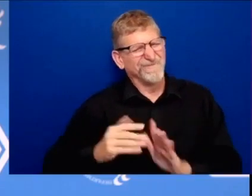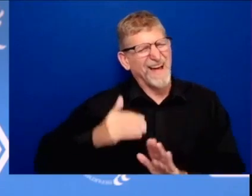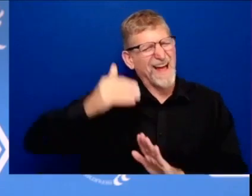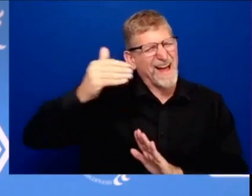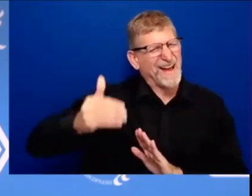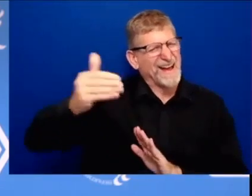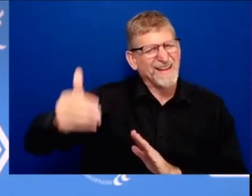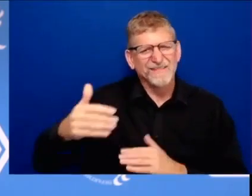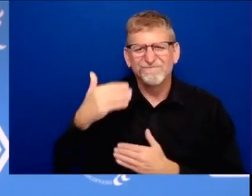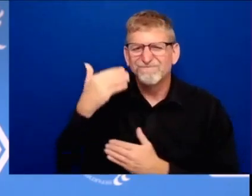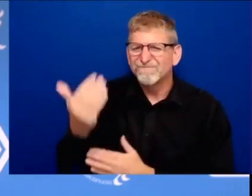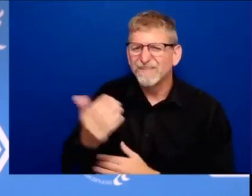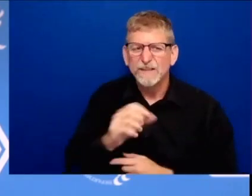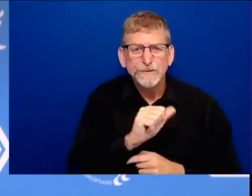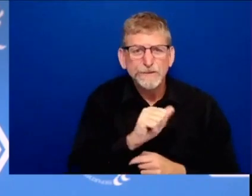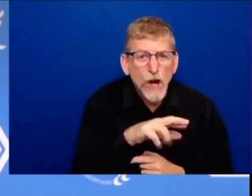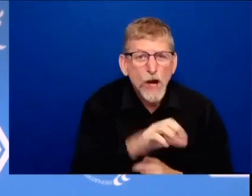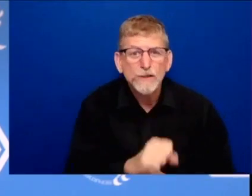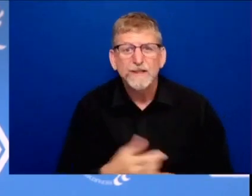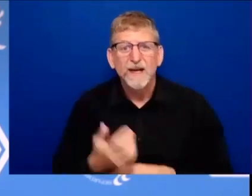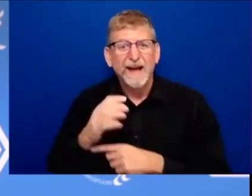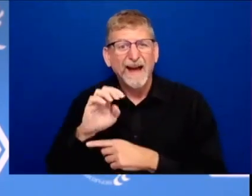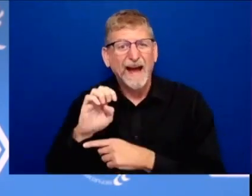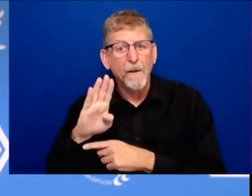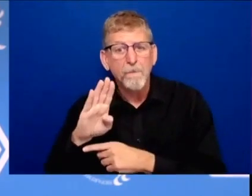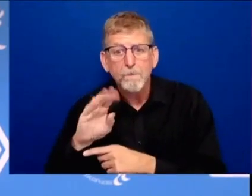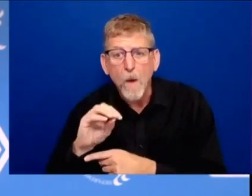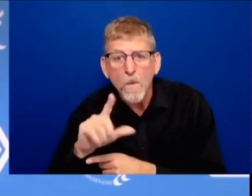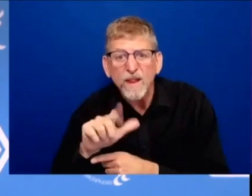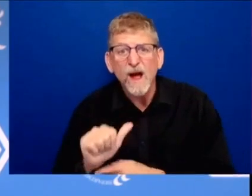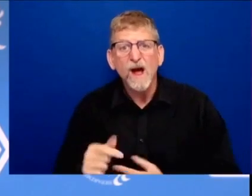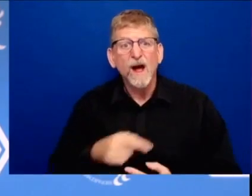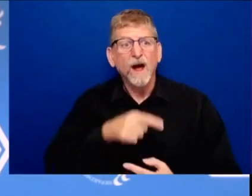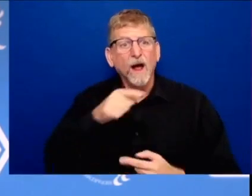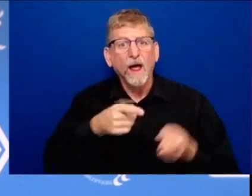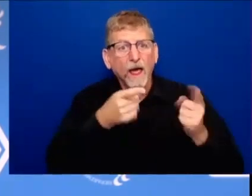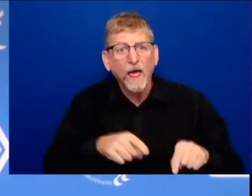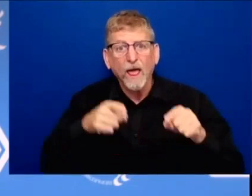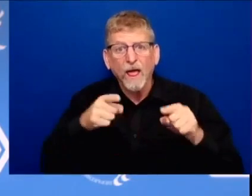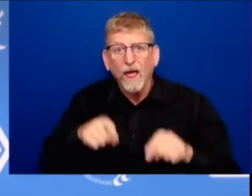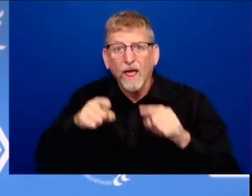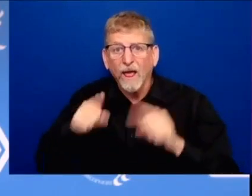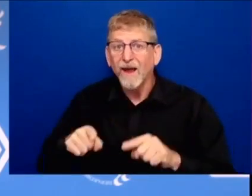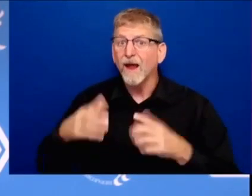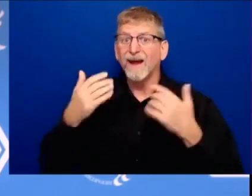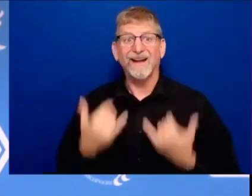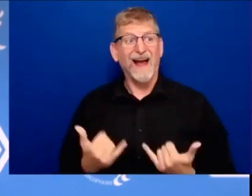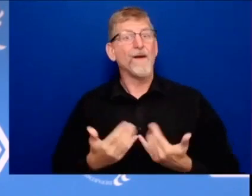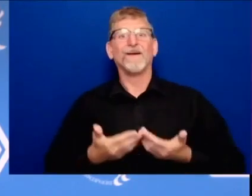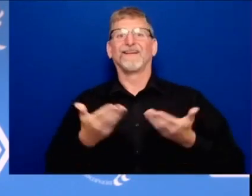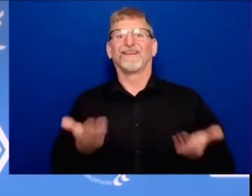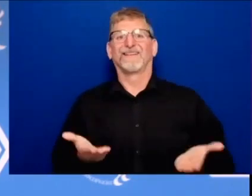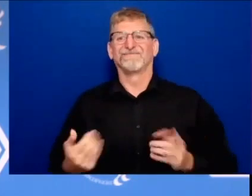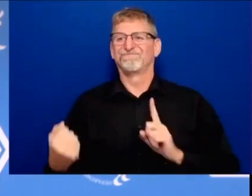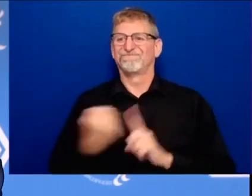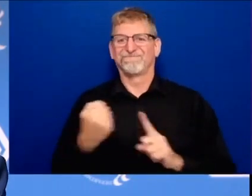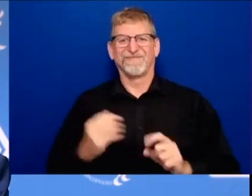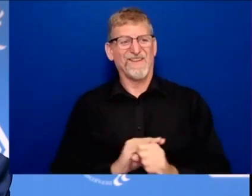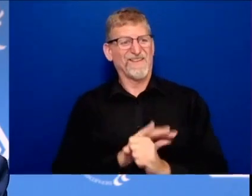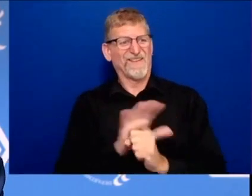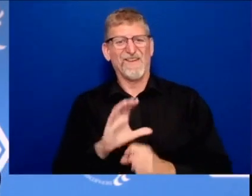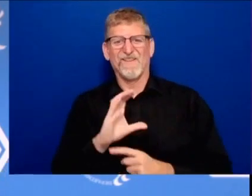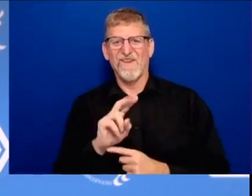and today coven 19 to all to all of you your work made possible the